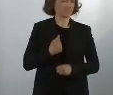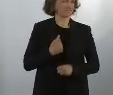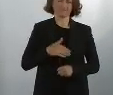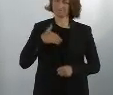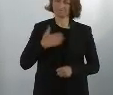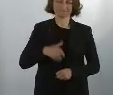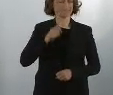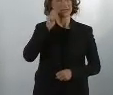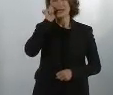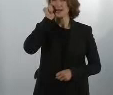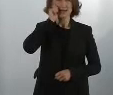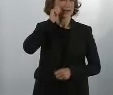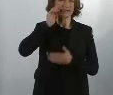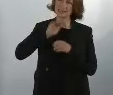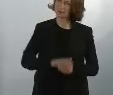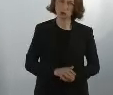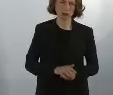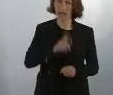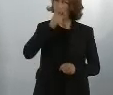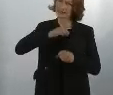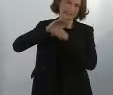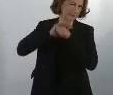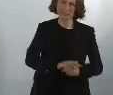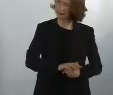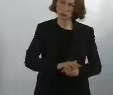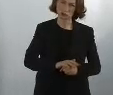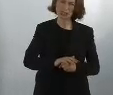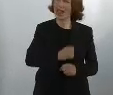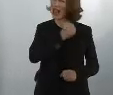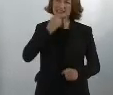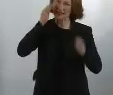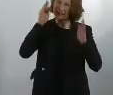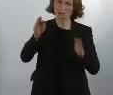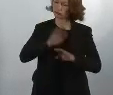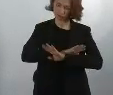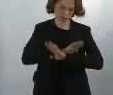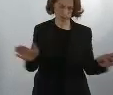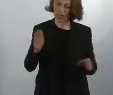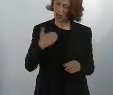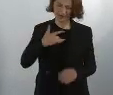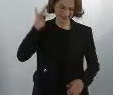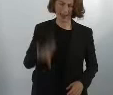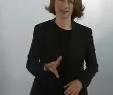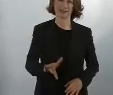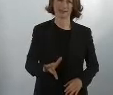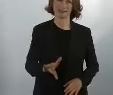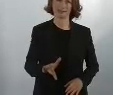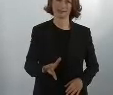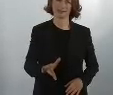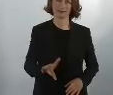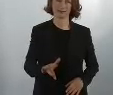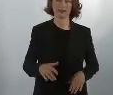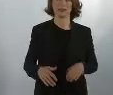two years. I have always spoken out adamantly against racism, extremism, and